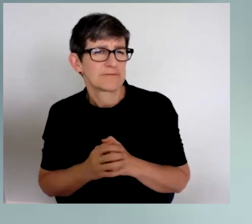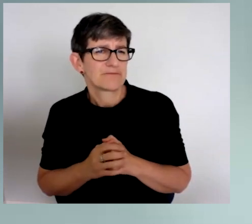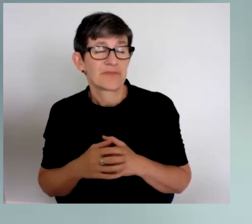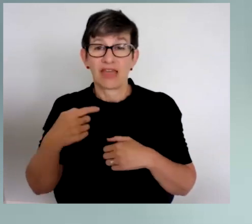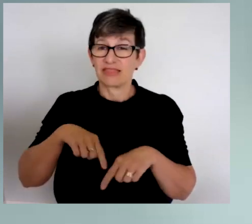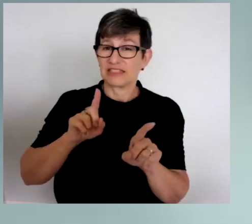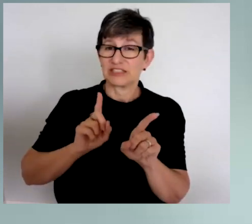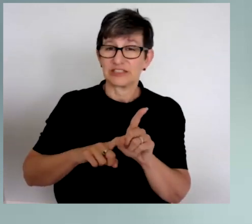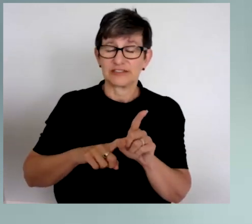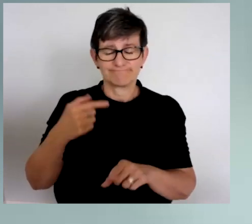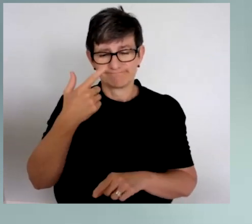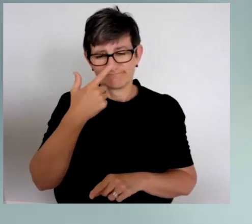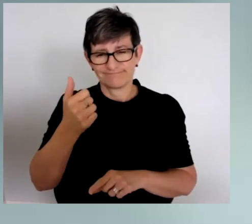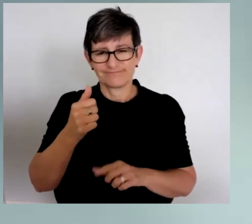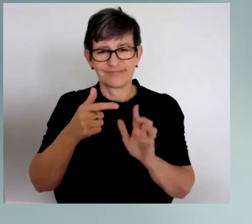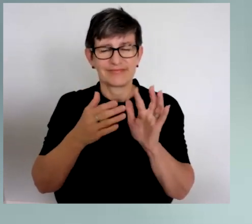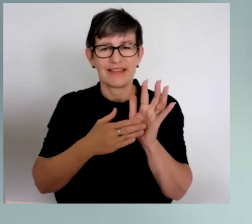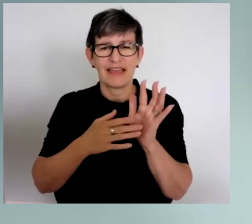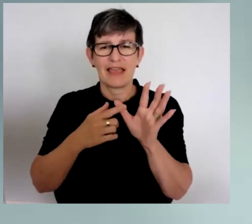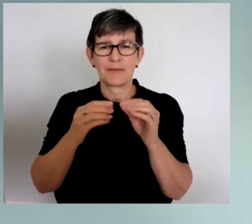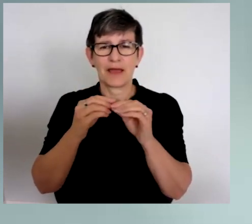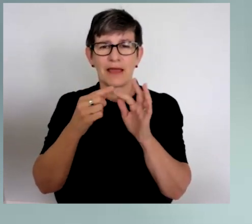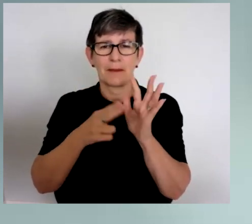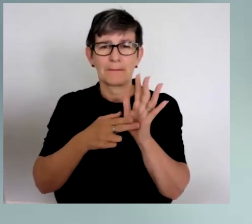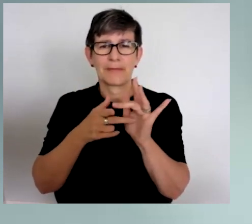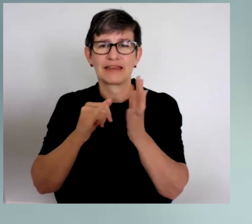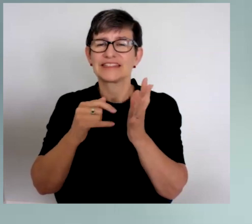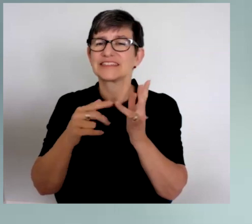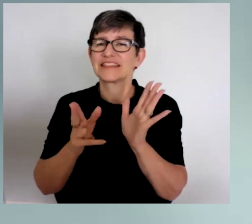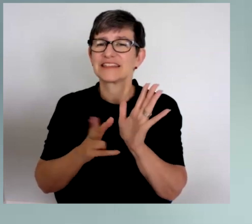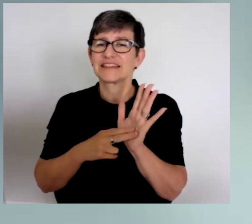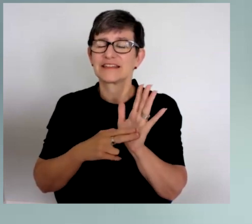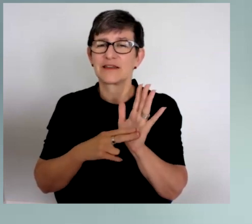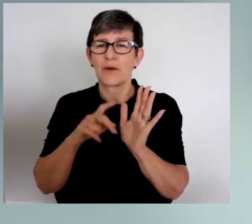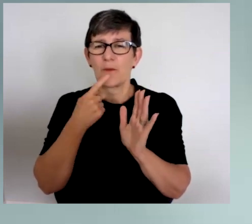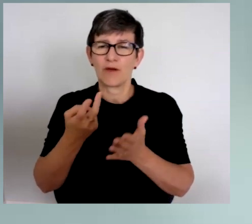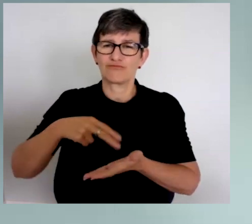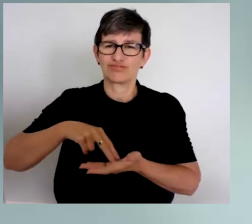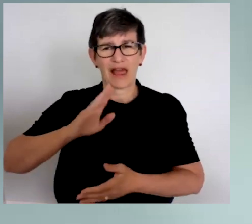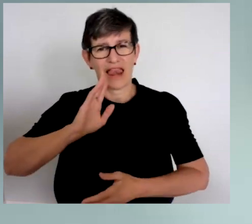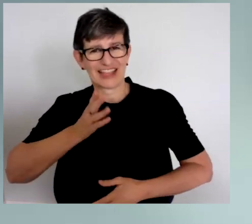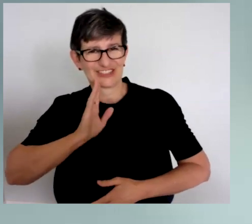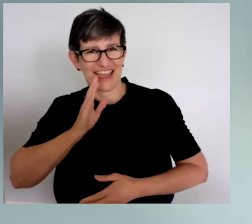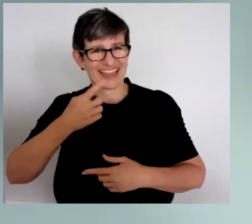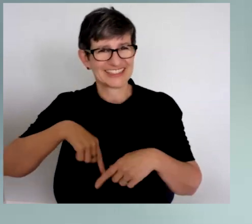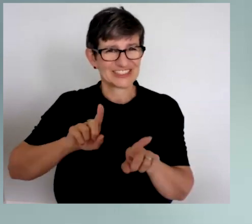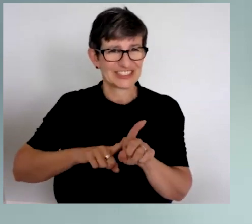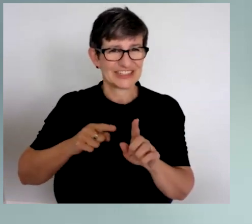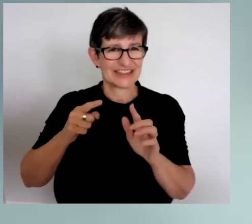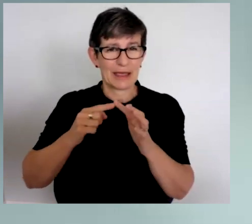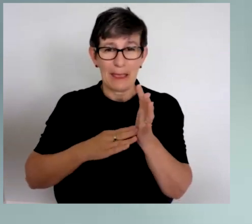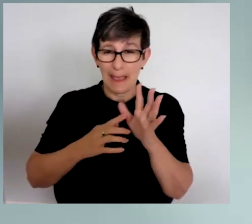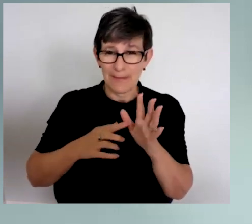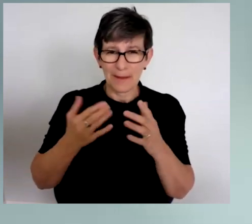This year we are very fortunate to have Emma Bennison to deliver the lecture. Emma Bennison,